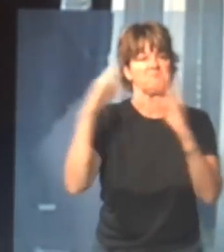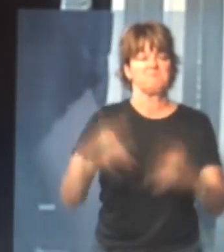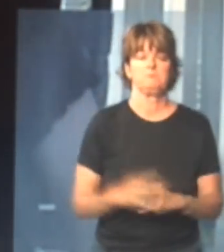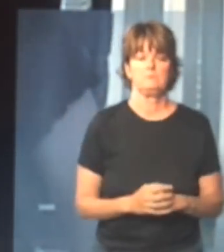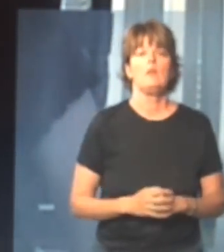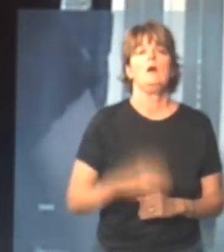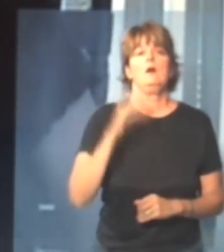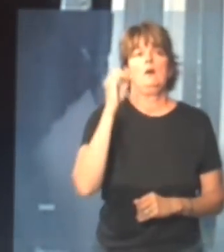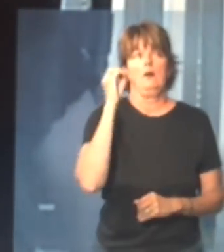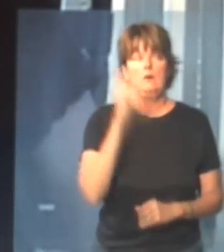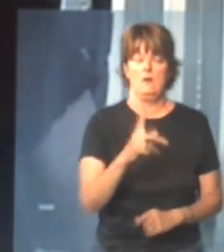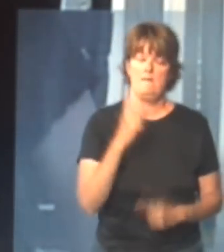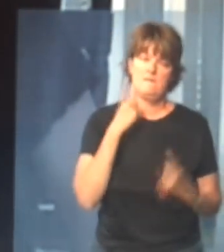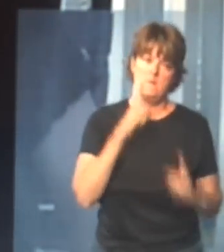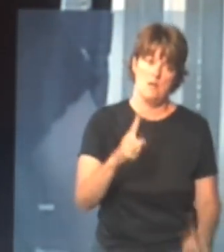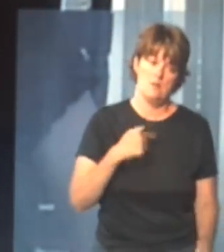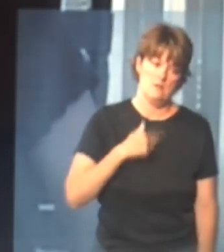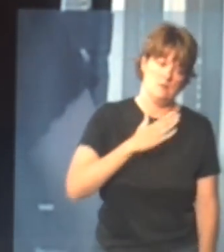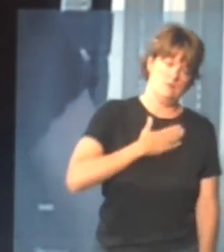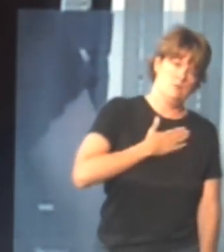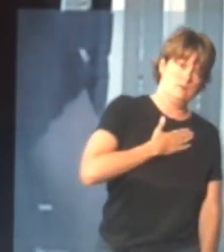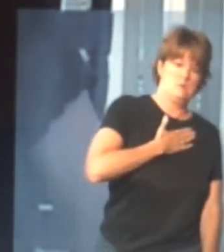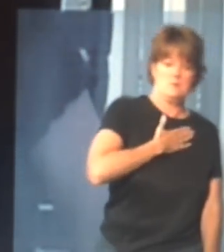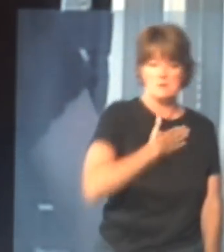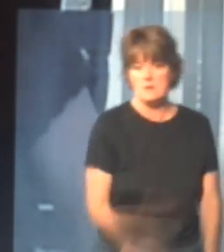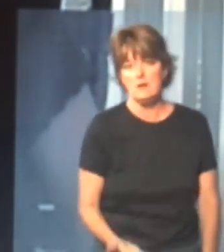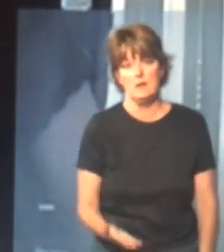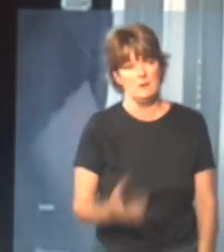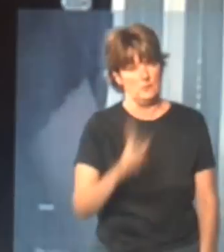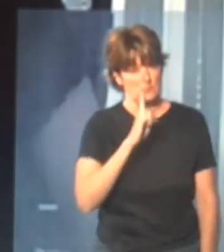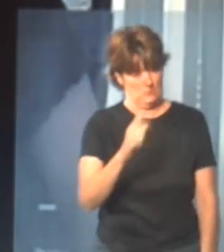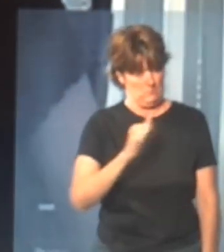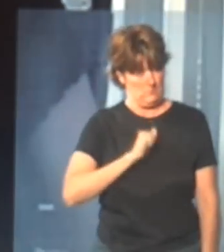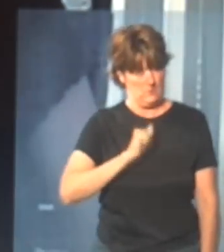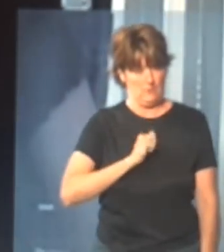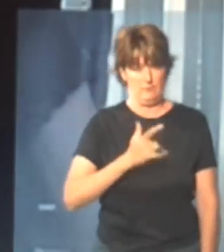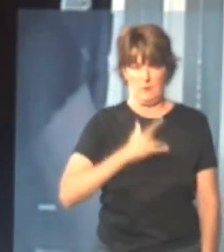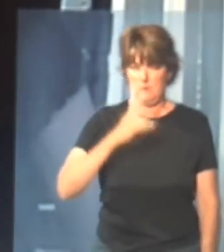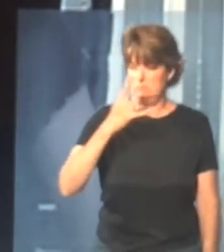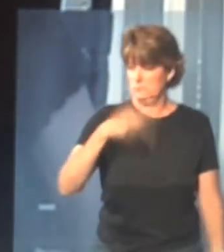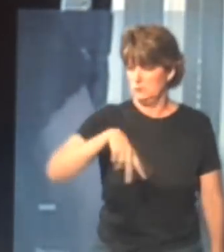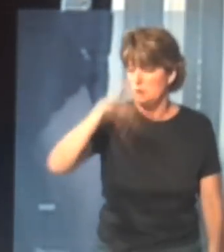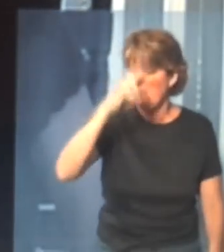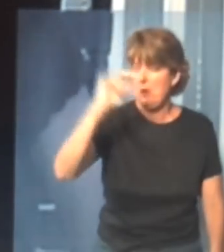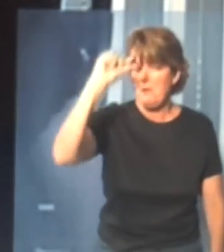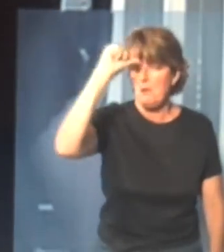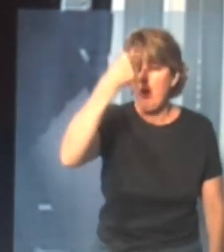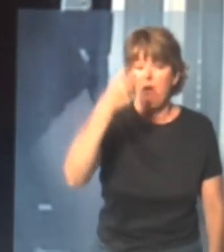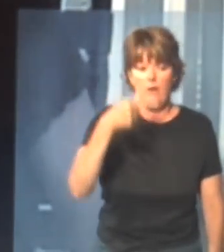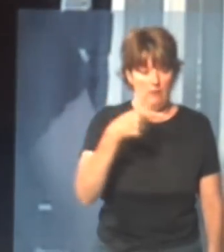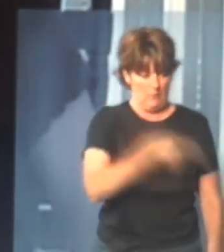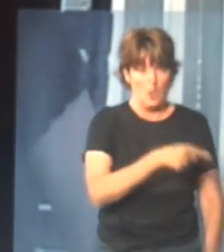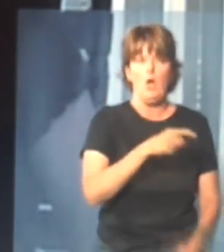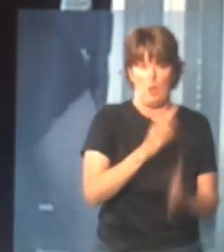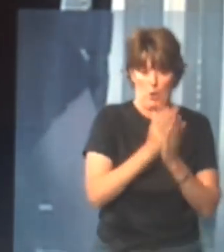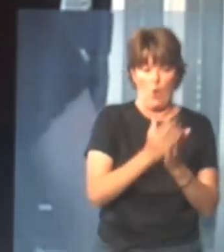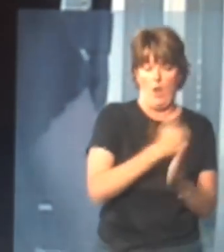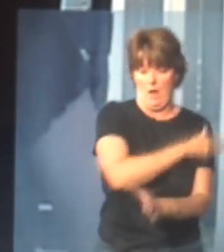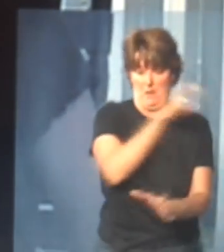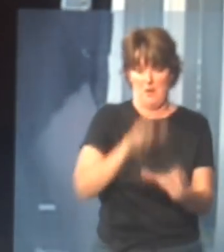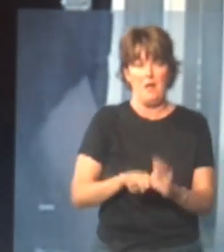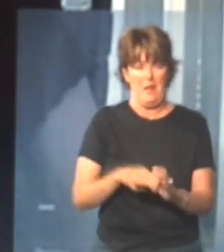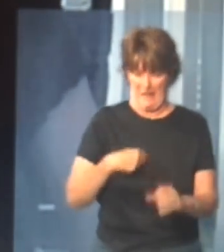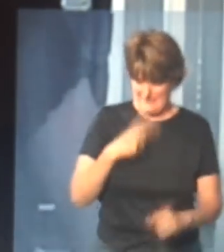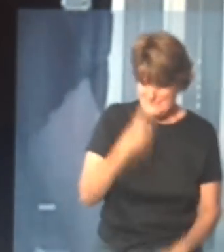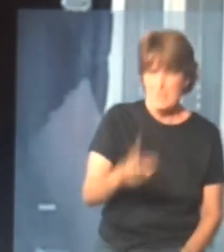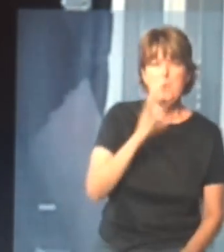convincing for me to get back in some of that canoe, now mind you, I felt so stupid, here I am, I'm getting in this canoe, and everybody's got the water,